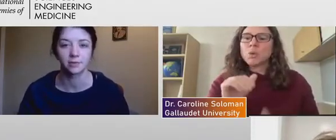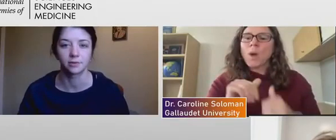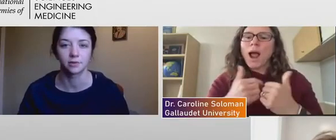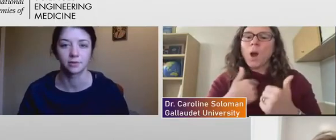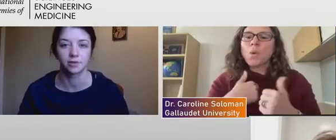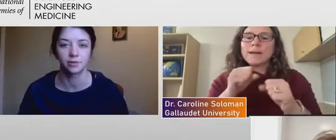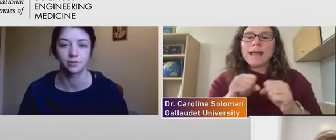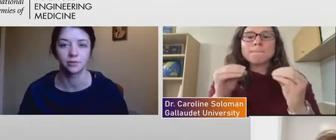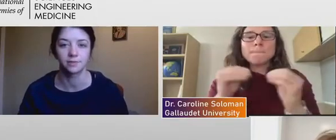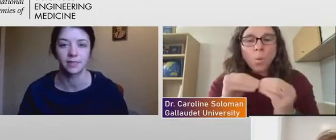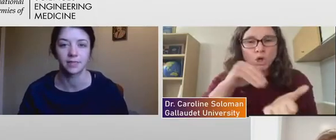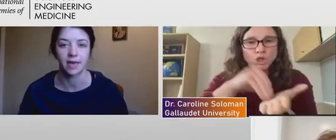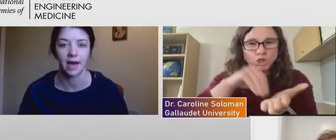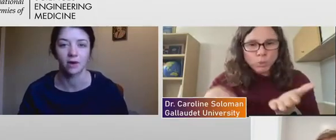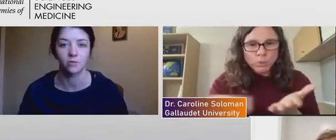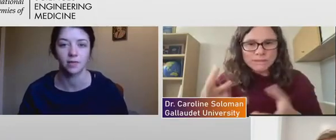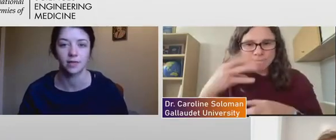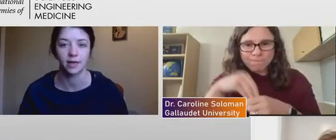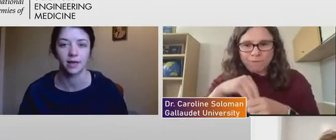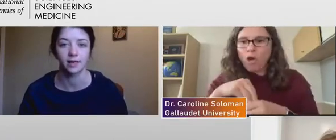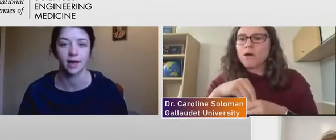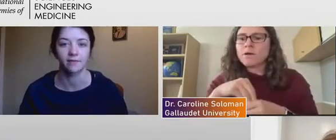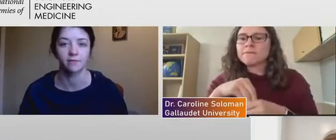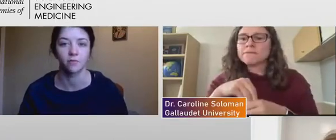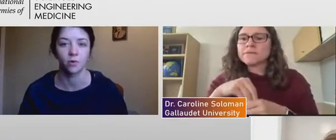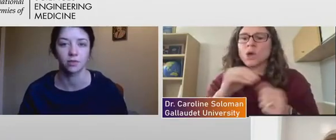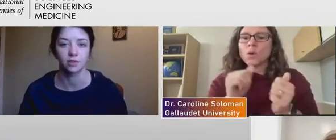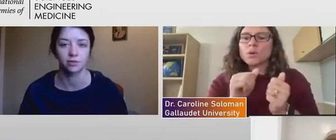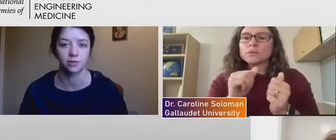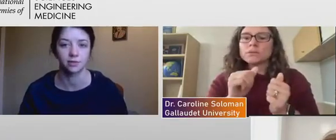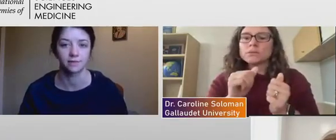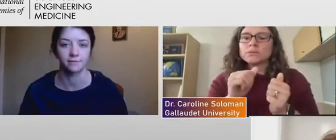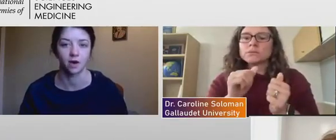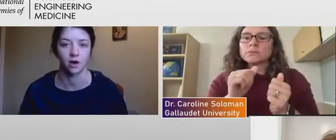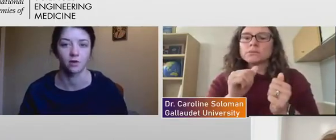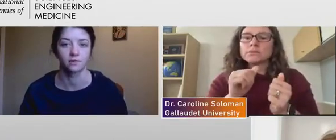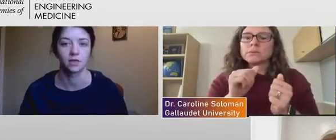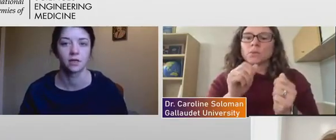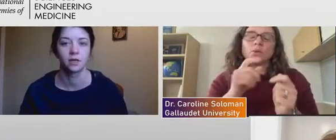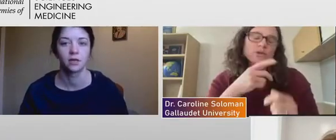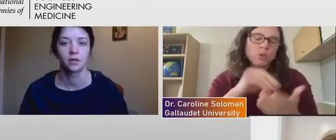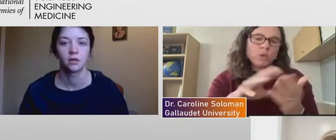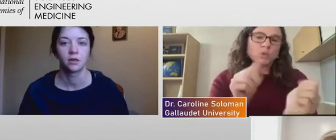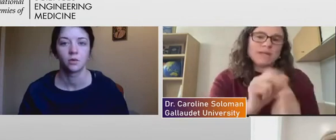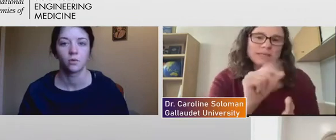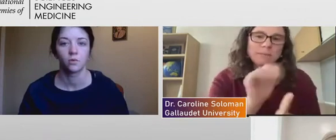possible to speak to how we can have more students involved,